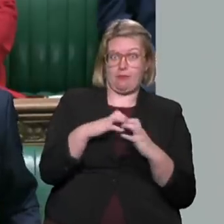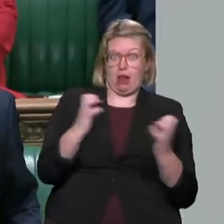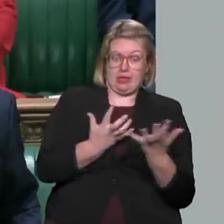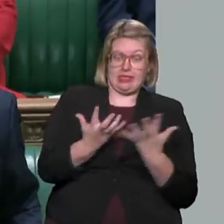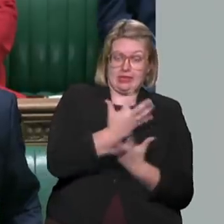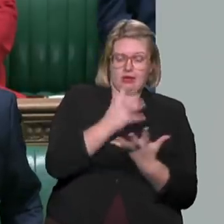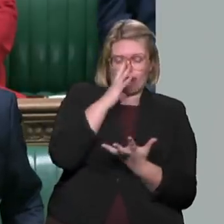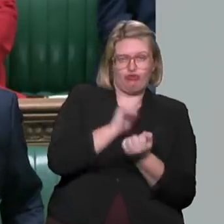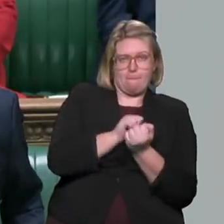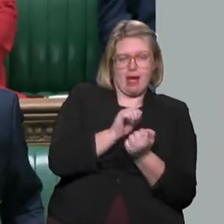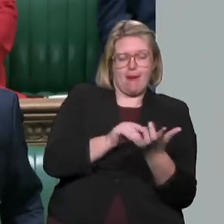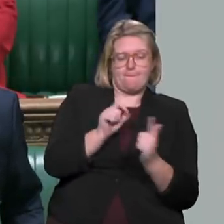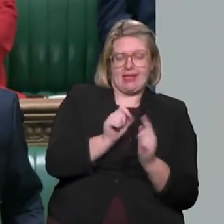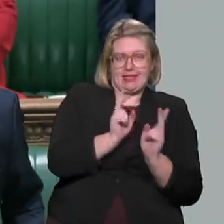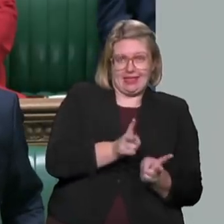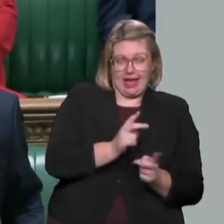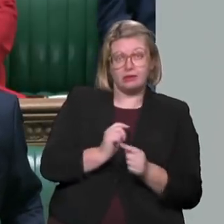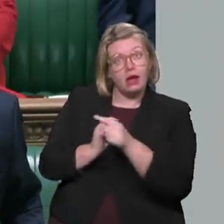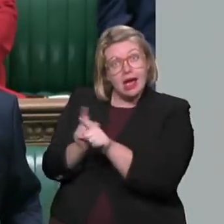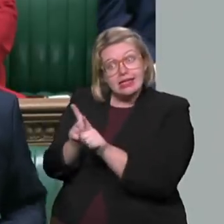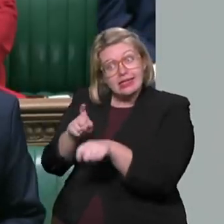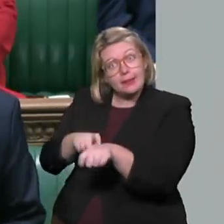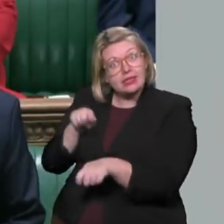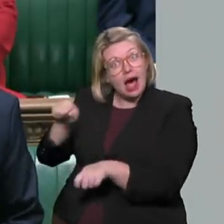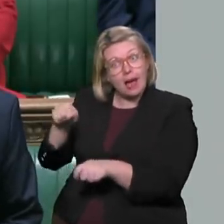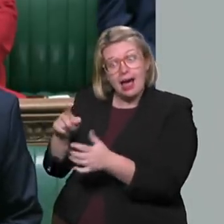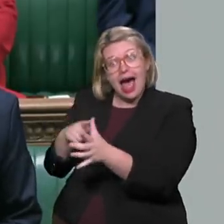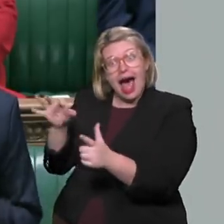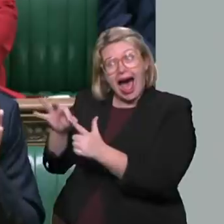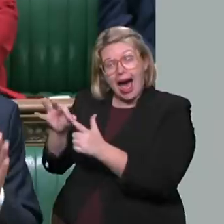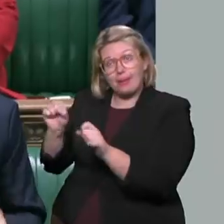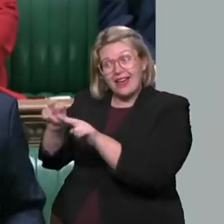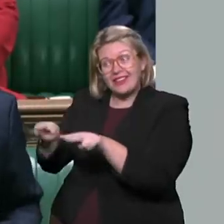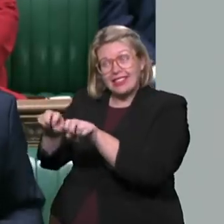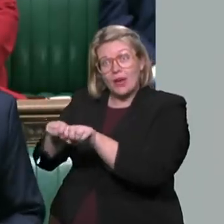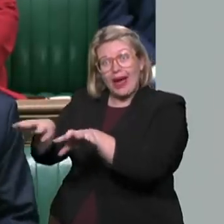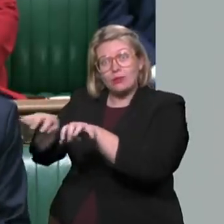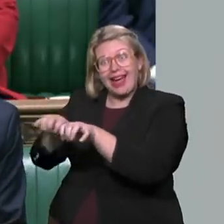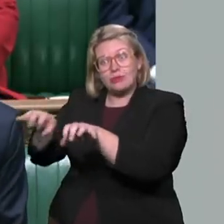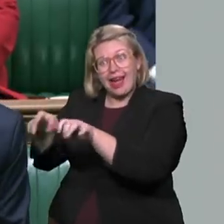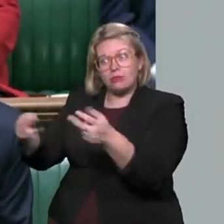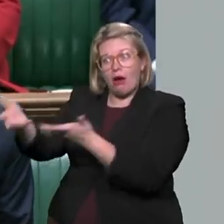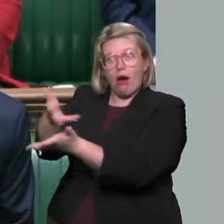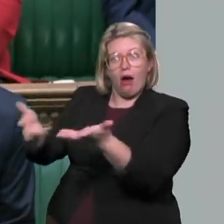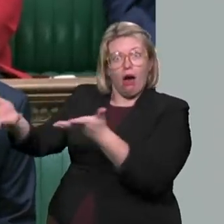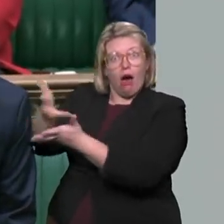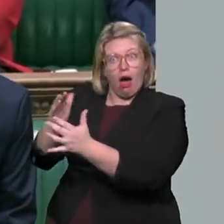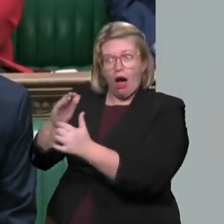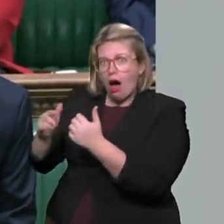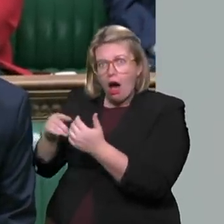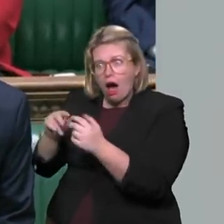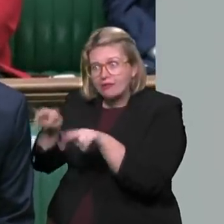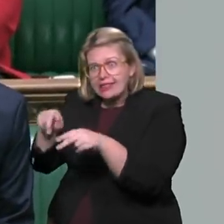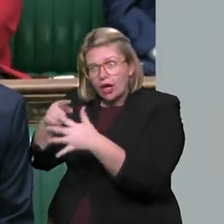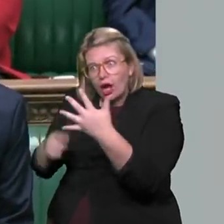violent threats against politicians, the LGBT community, women and Jews, as we were paying our respects. Some of these